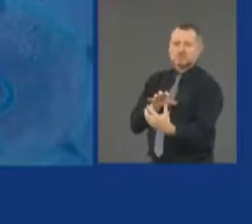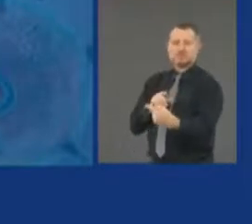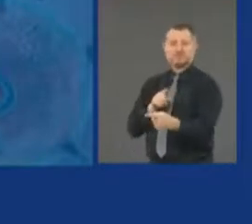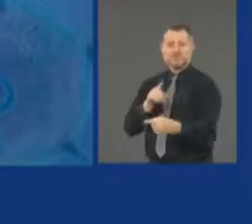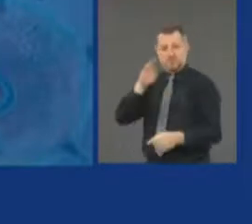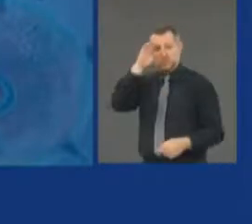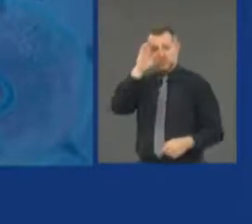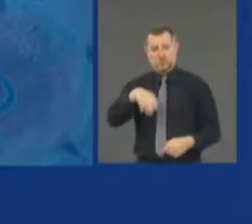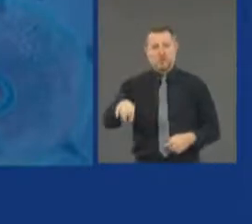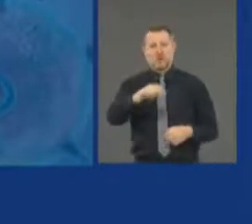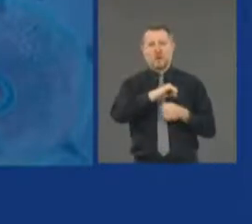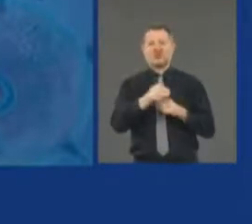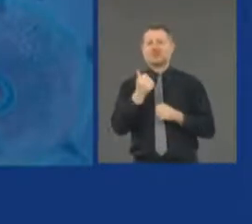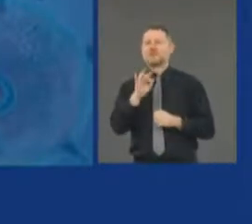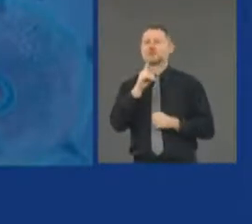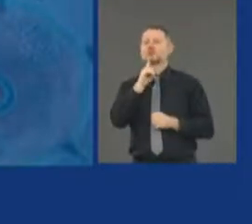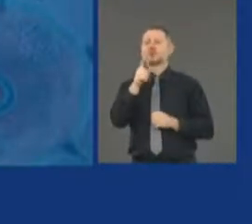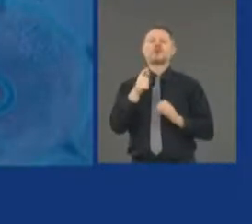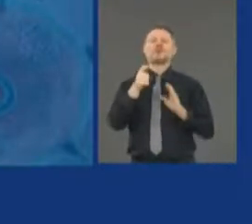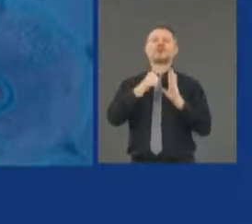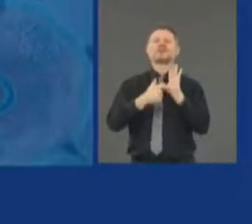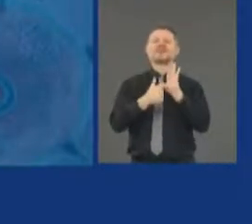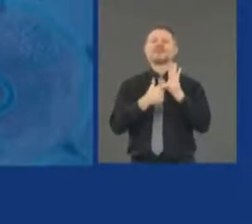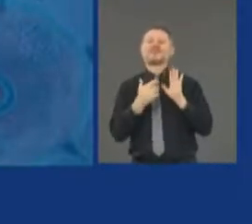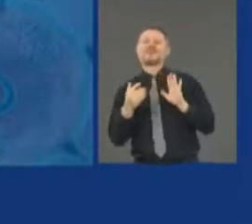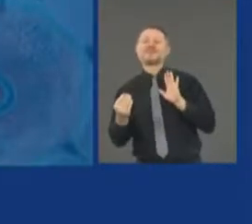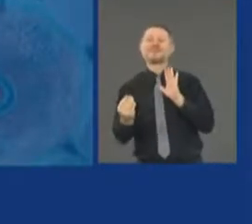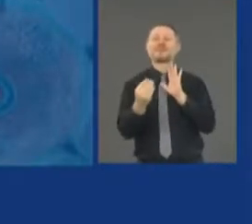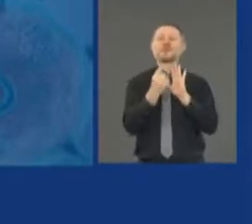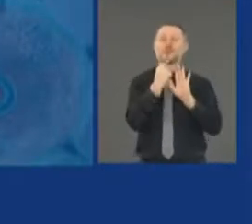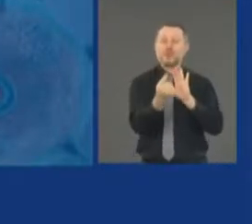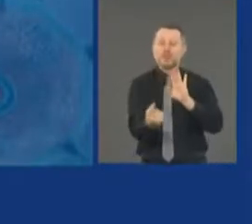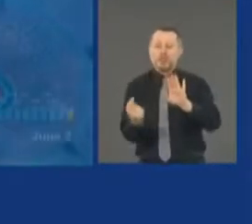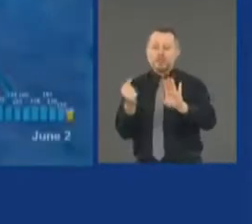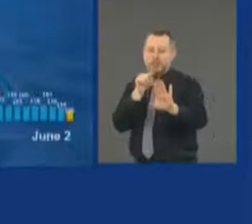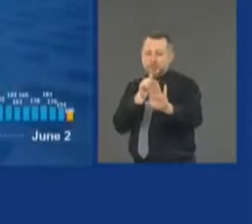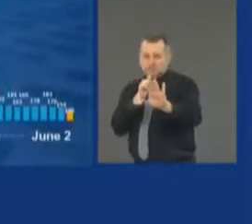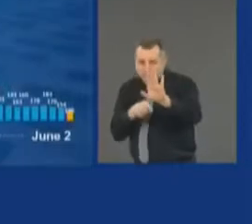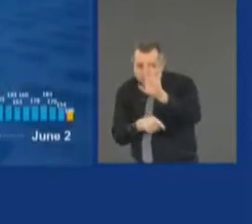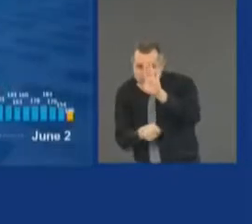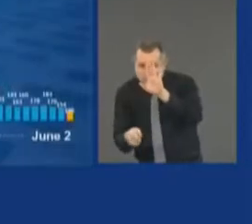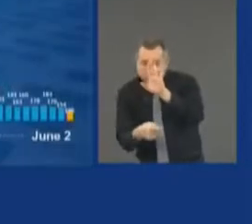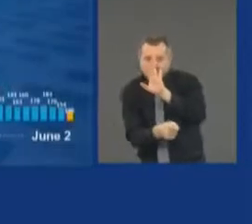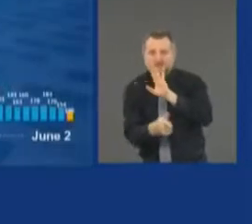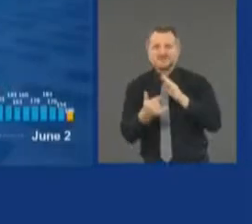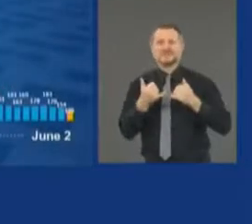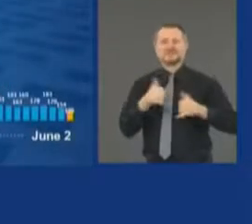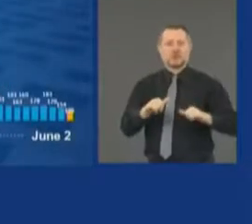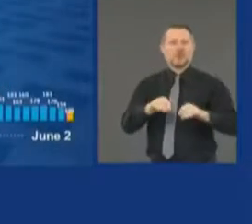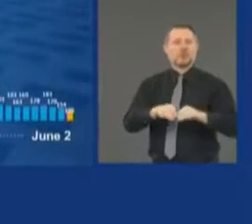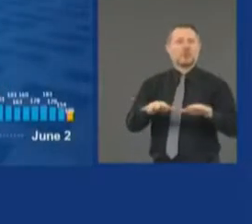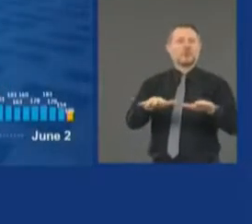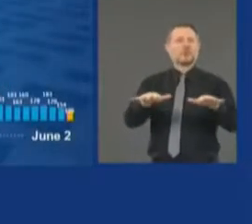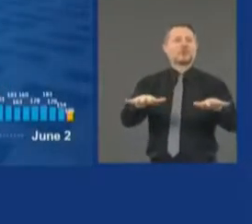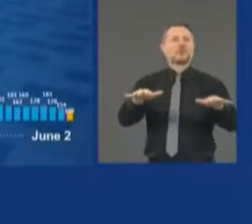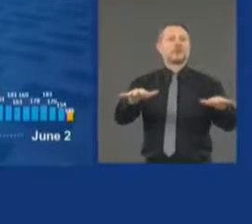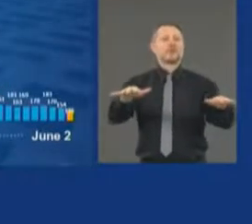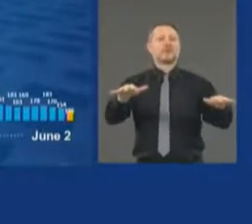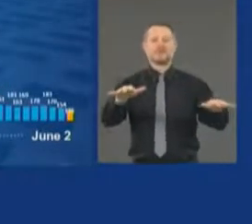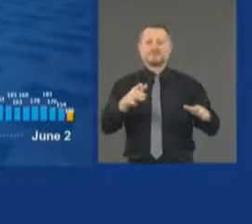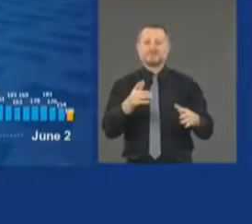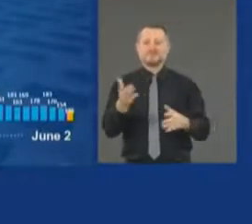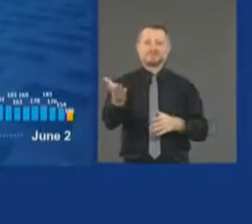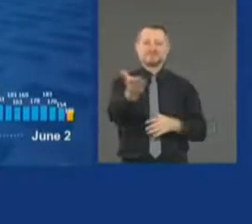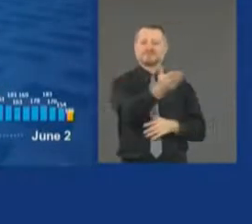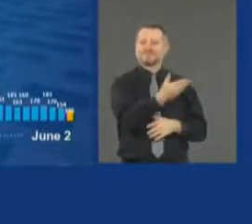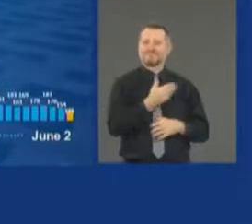but it is still in people and in society. We're still battling that. That